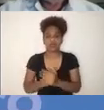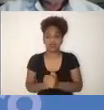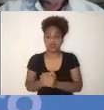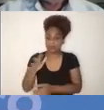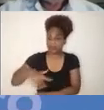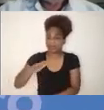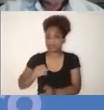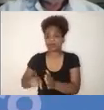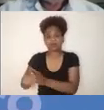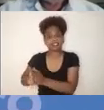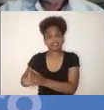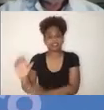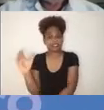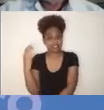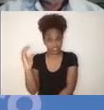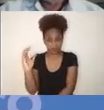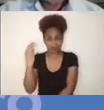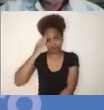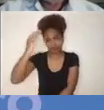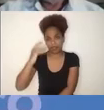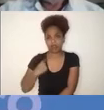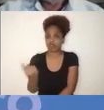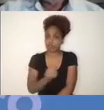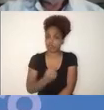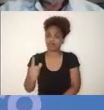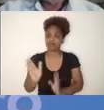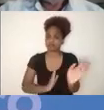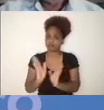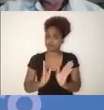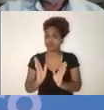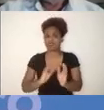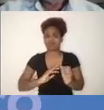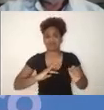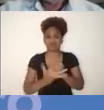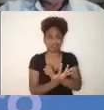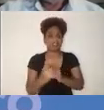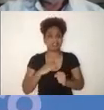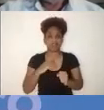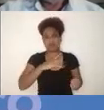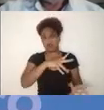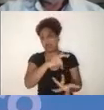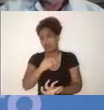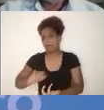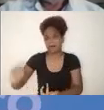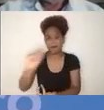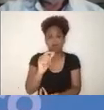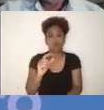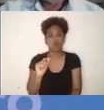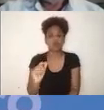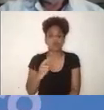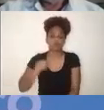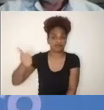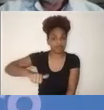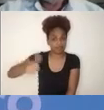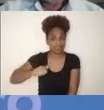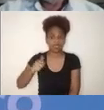to the pandemic. Evidence, data are key to assess learning losses and mitigate them. Innovations